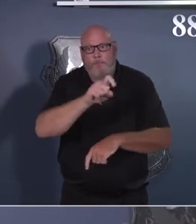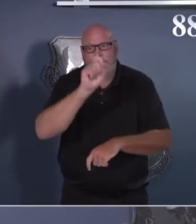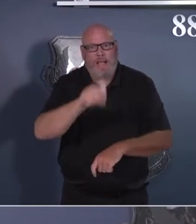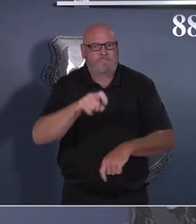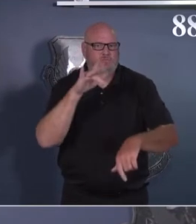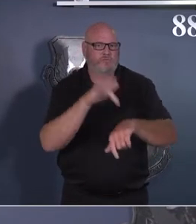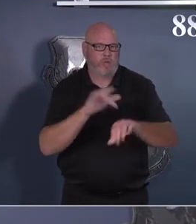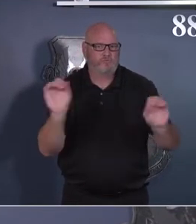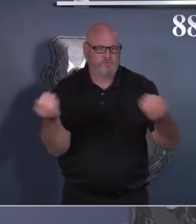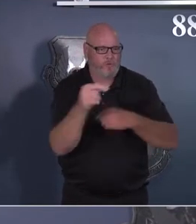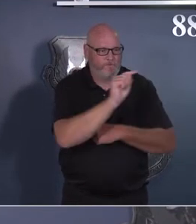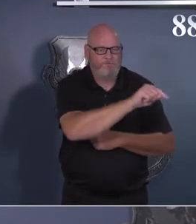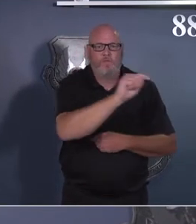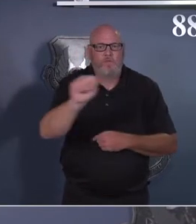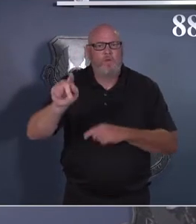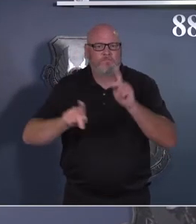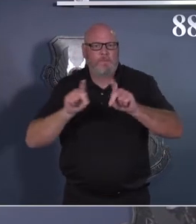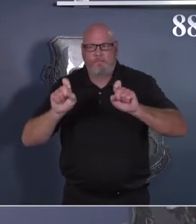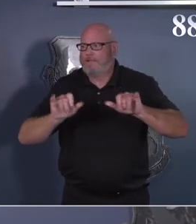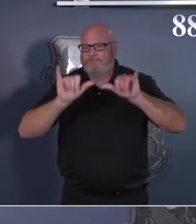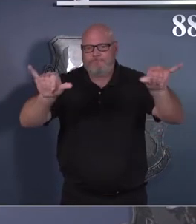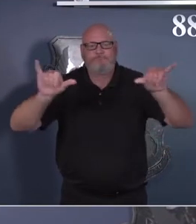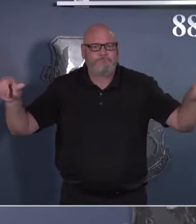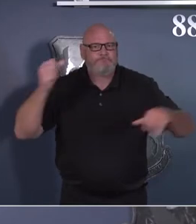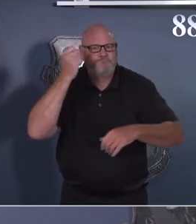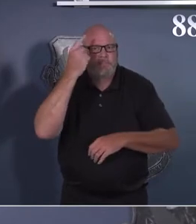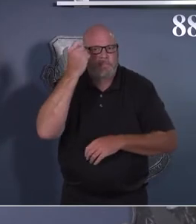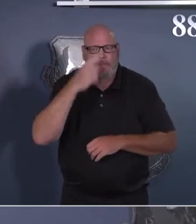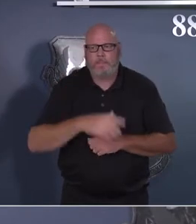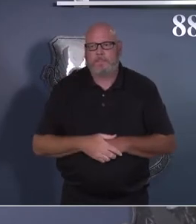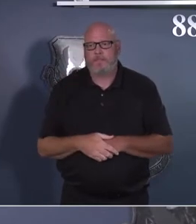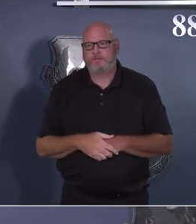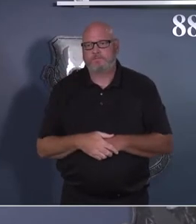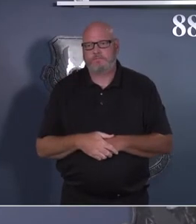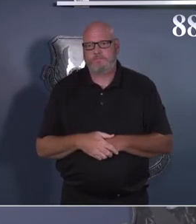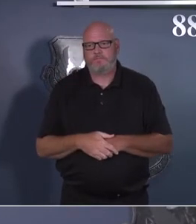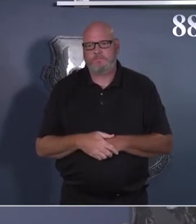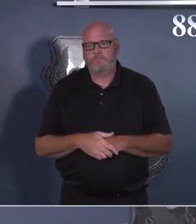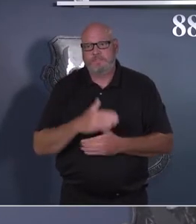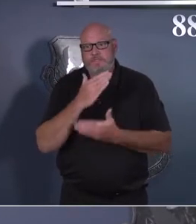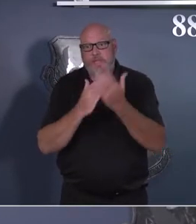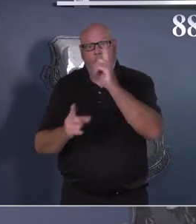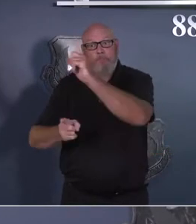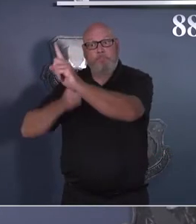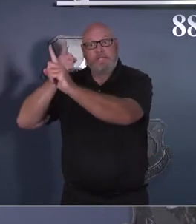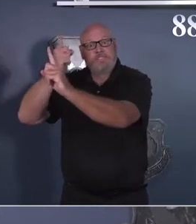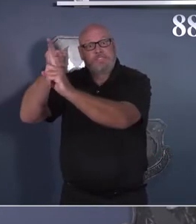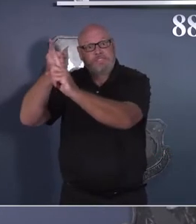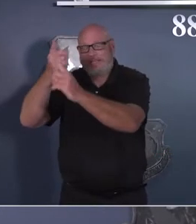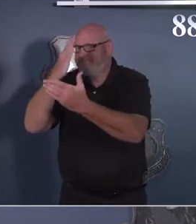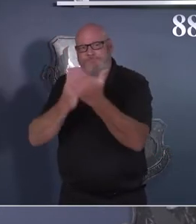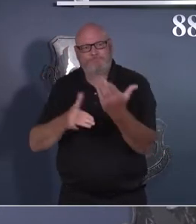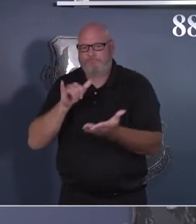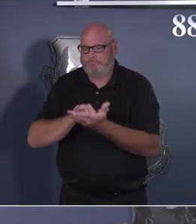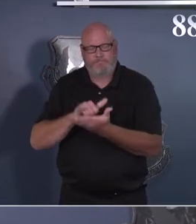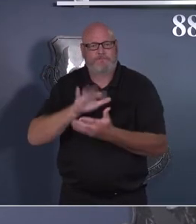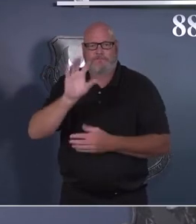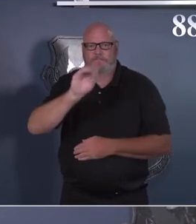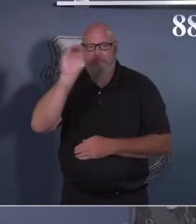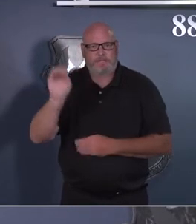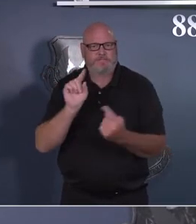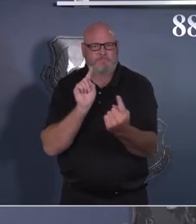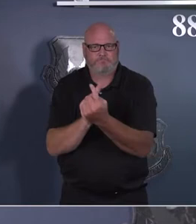And so we are not going to get to 50% in the workplace in those. In those areas, though, we need to make sure we're